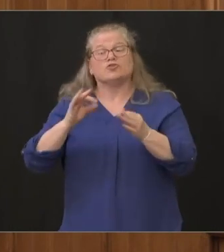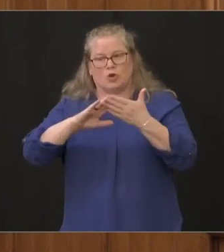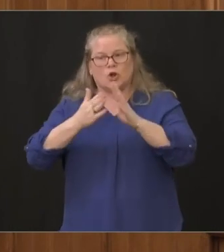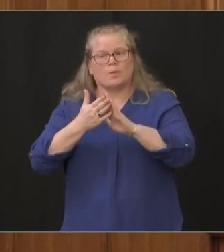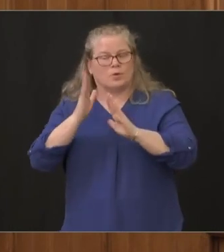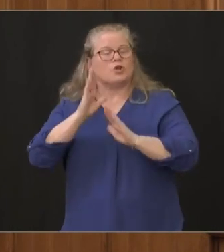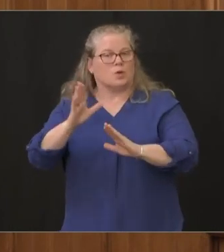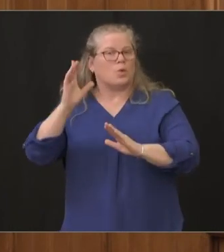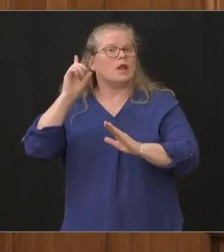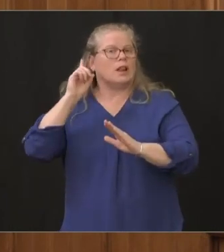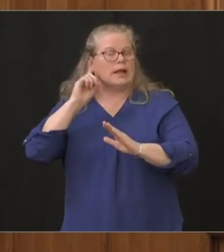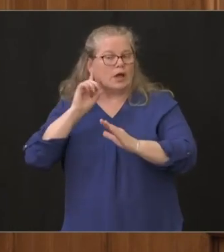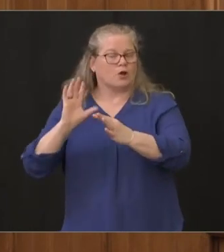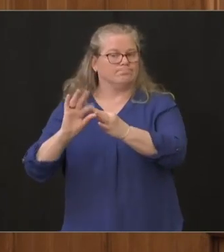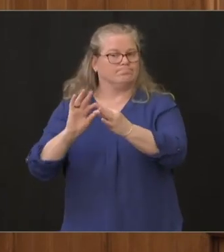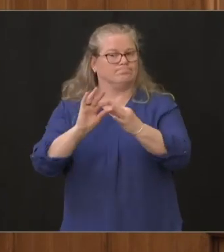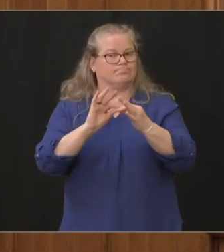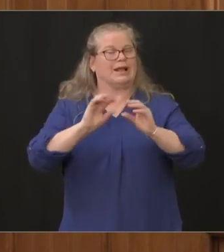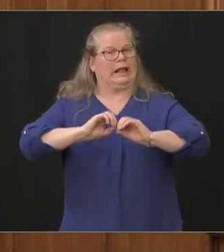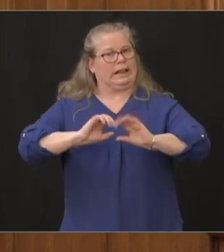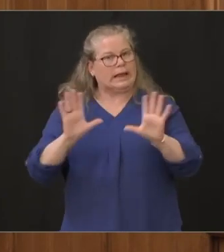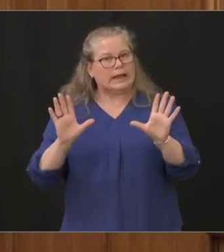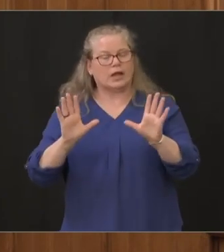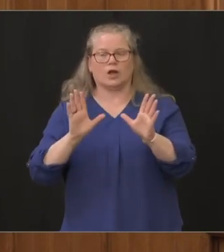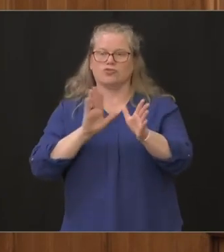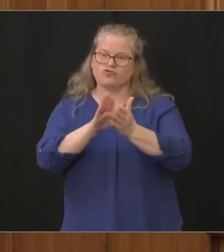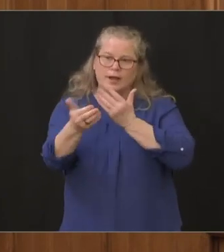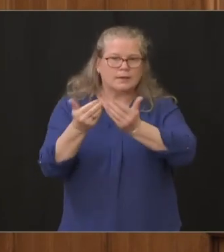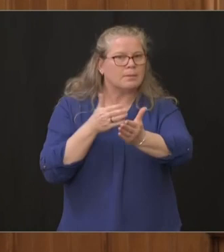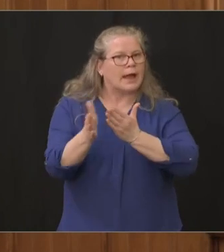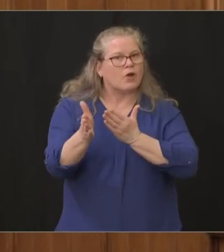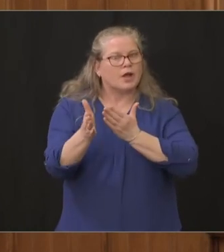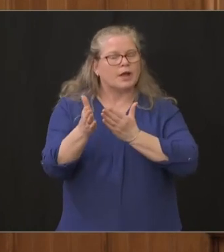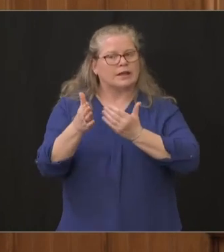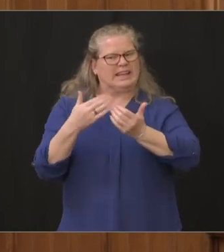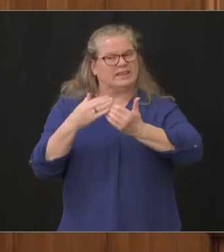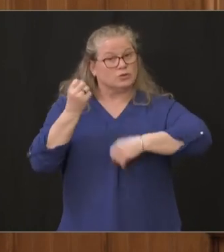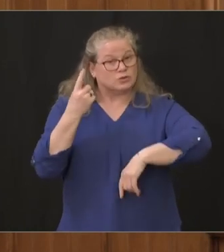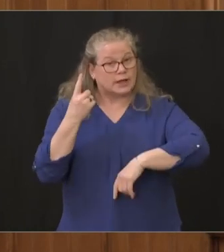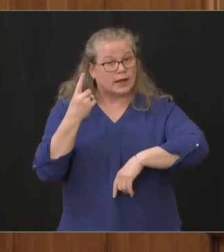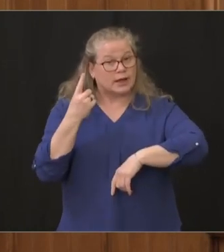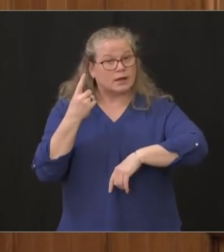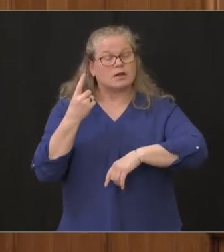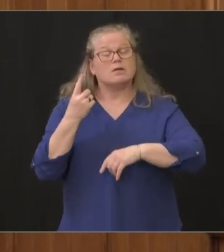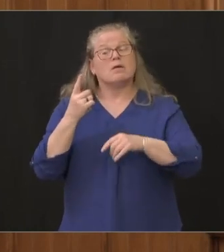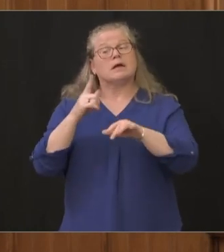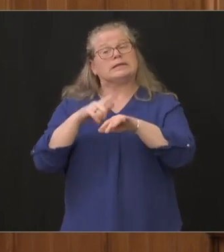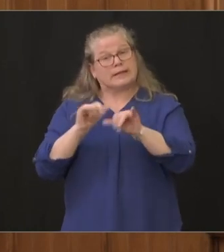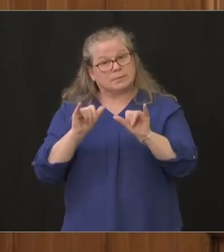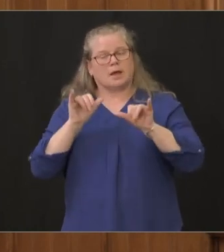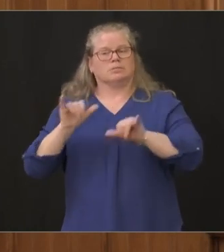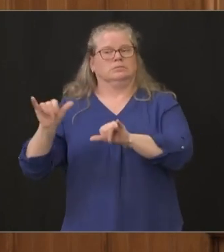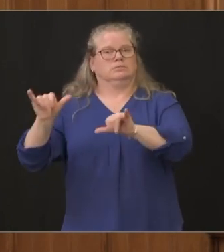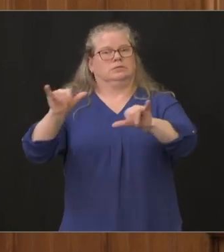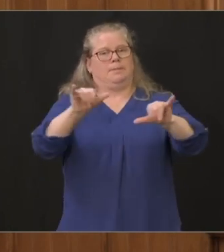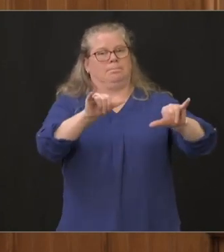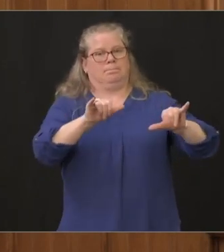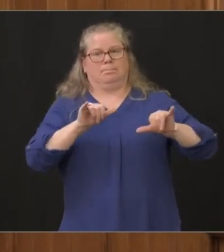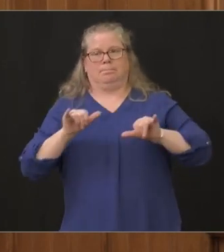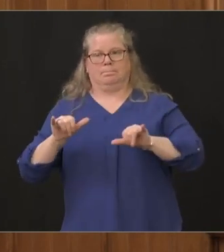in a way that's both clear digestible transparent but also seeing consistency around our practices